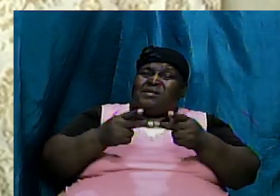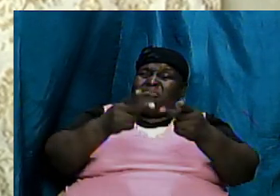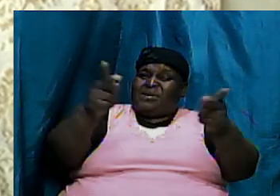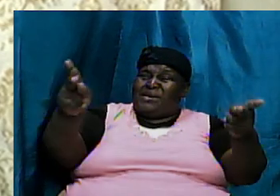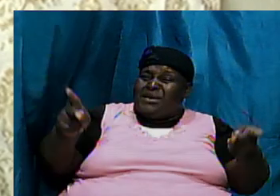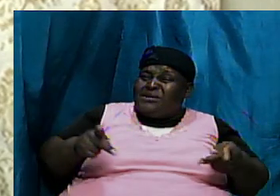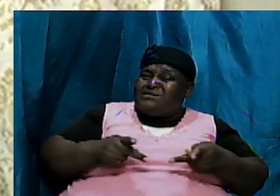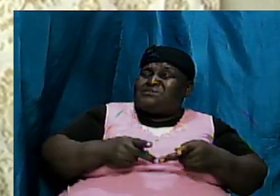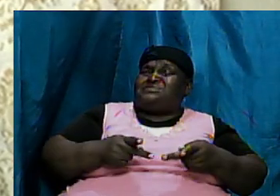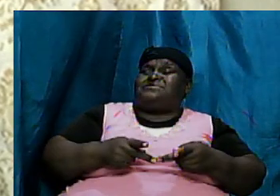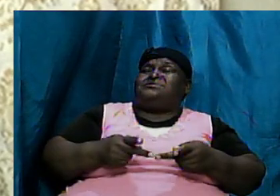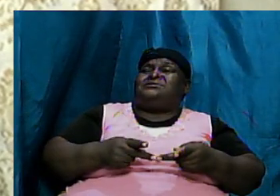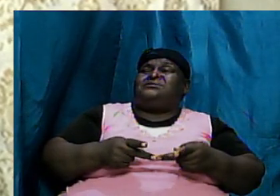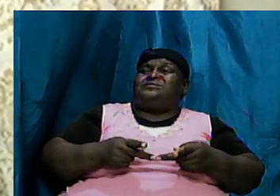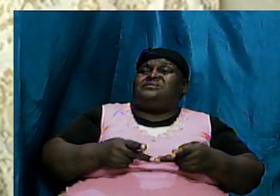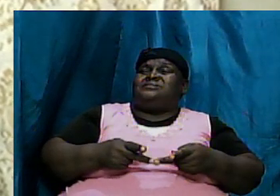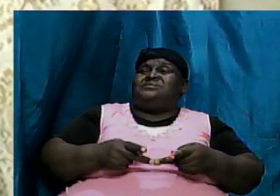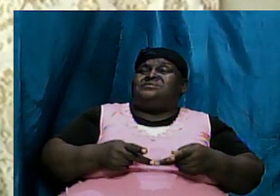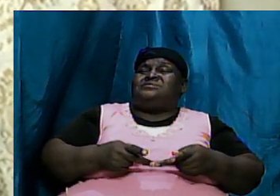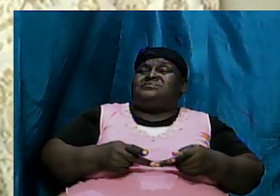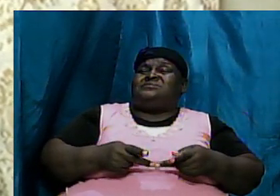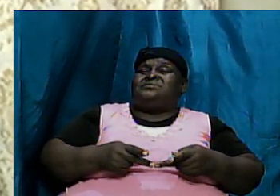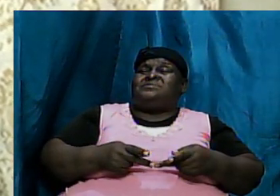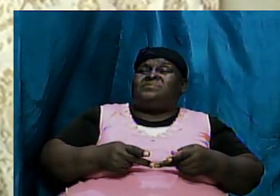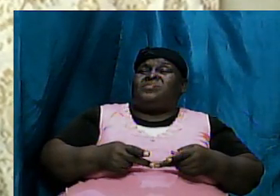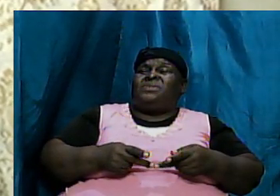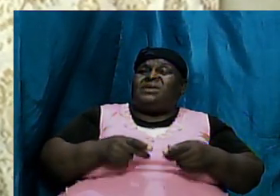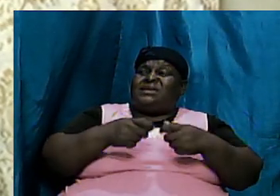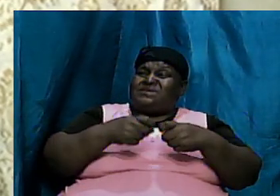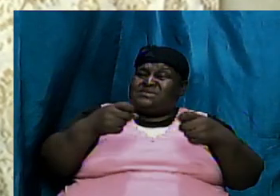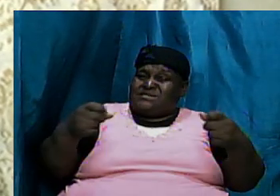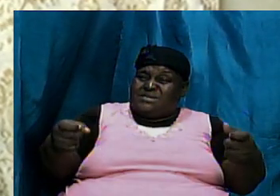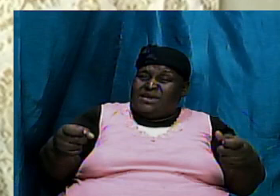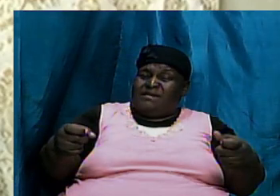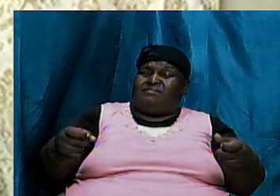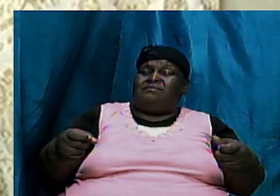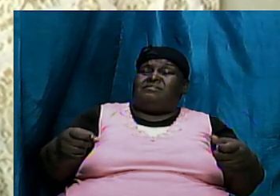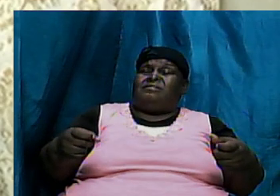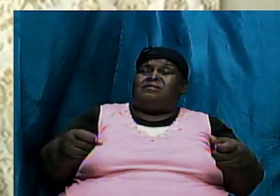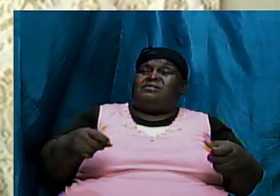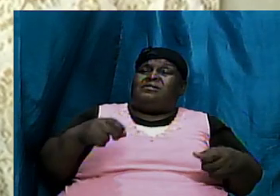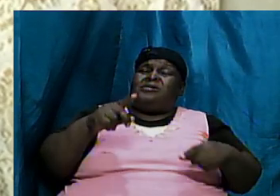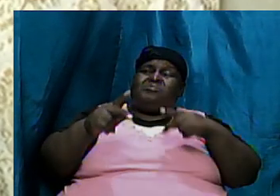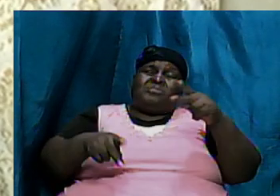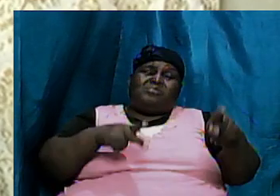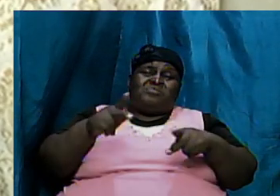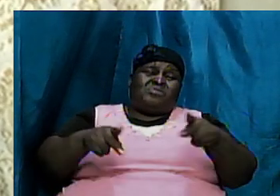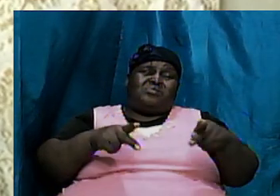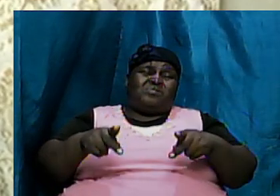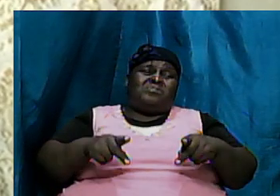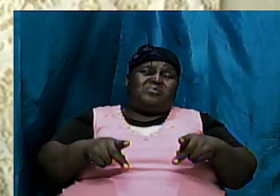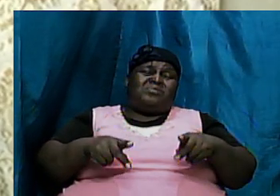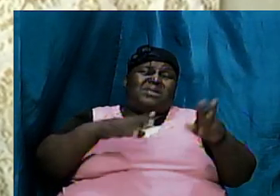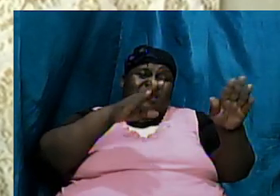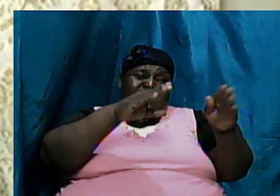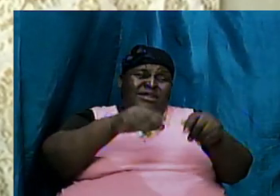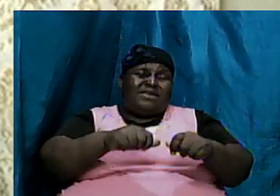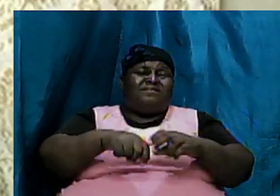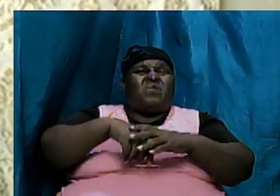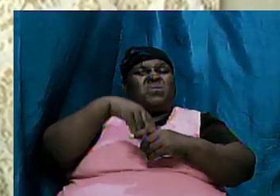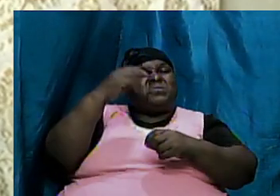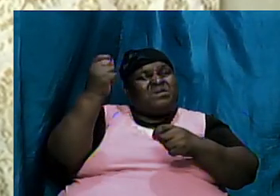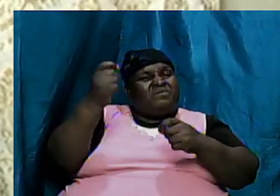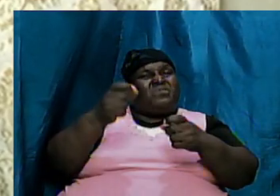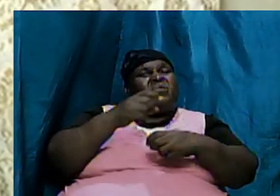would have left out from sin and degradation people would have left out from the world and the